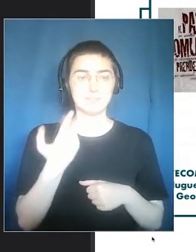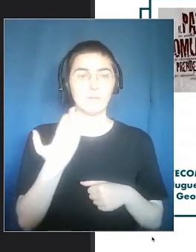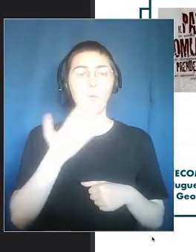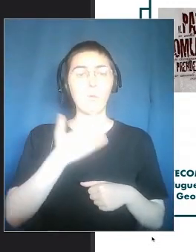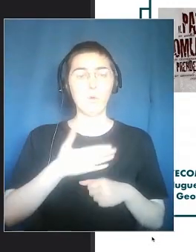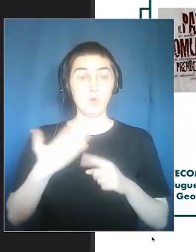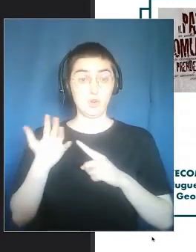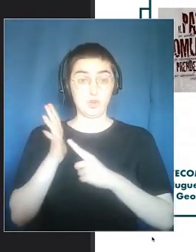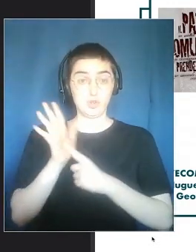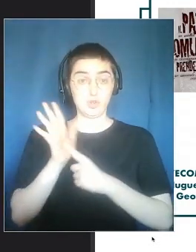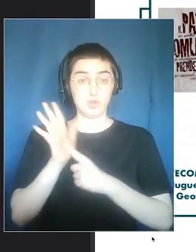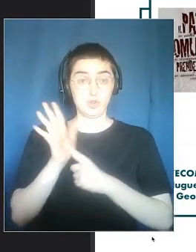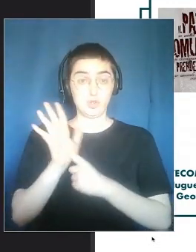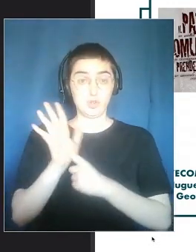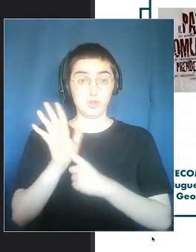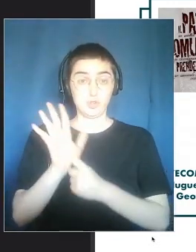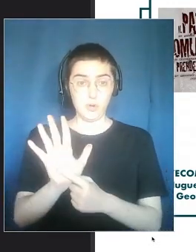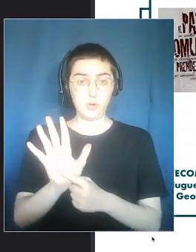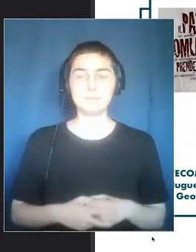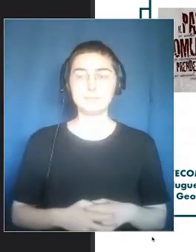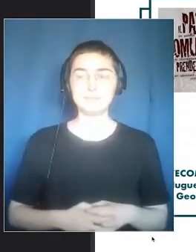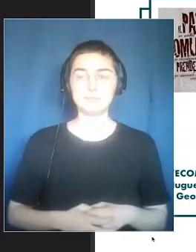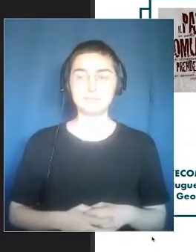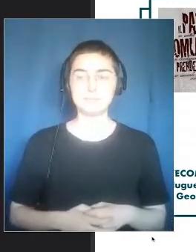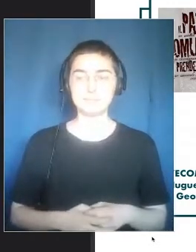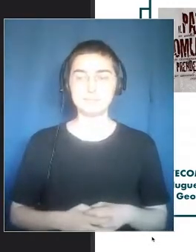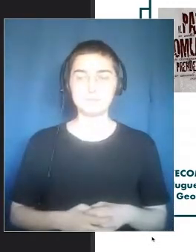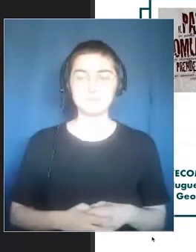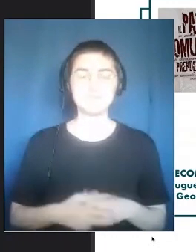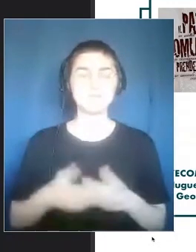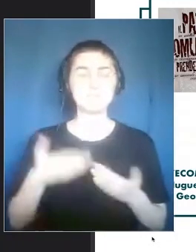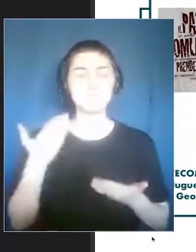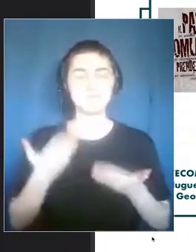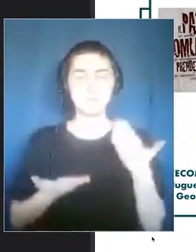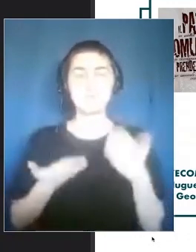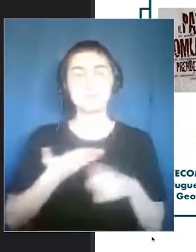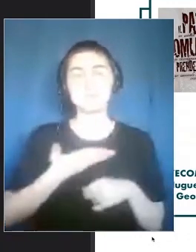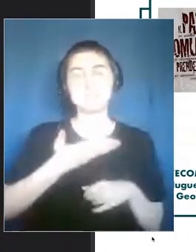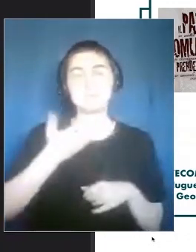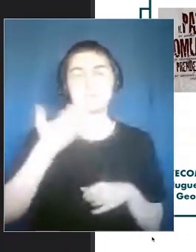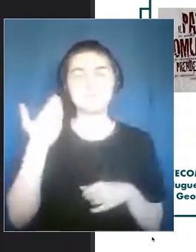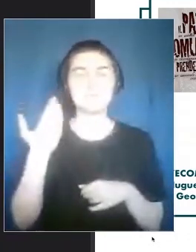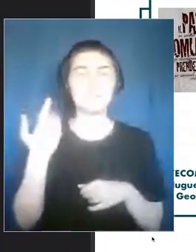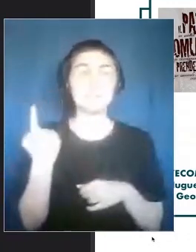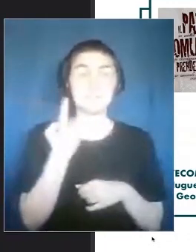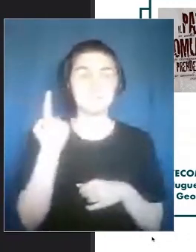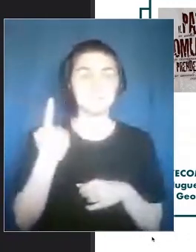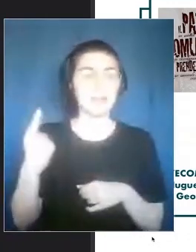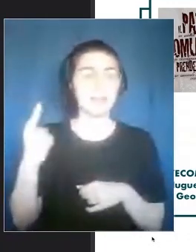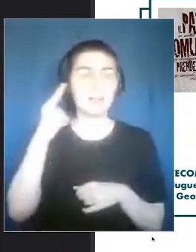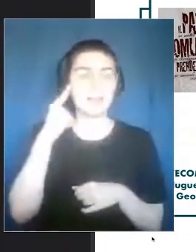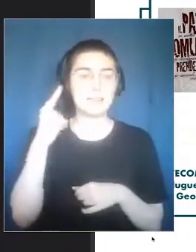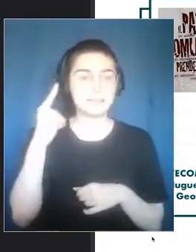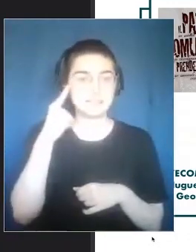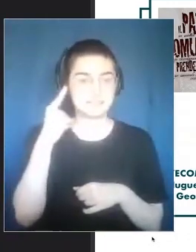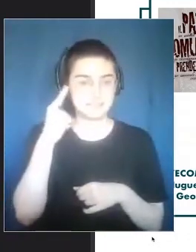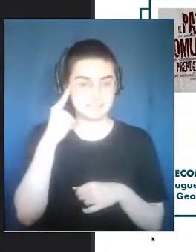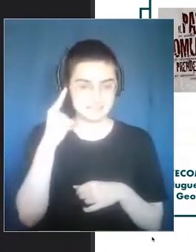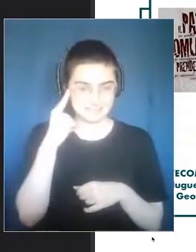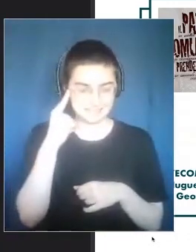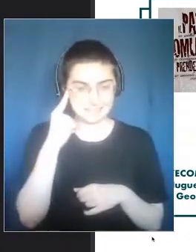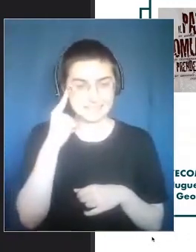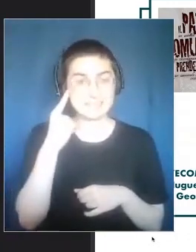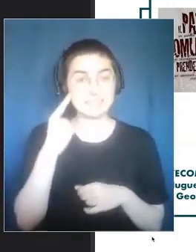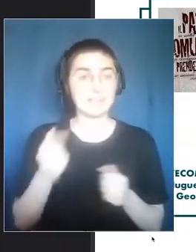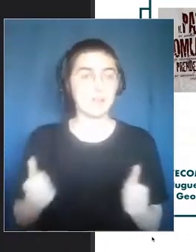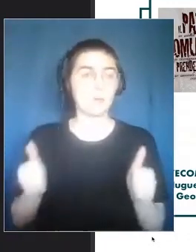I also wanted to show you, maybe I will have